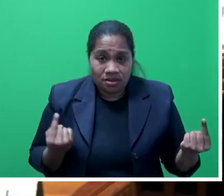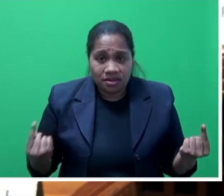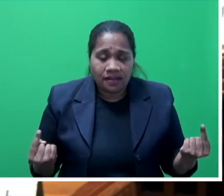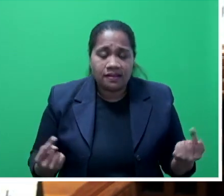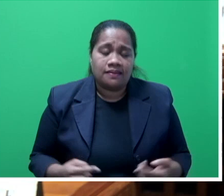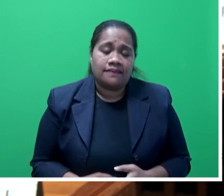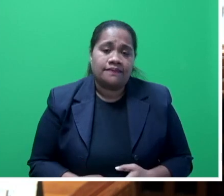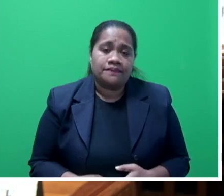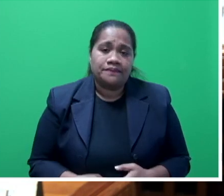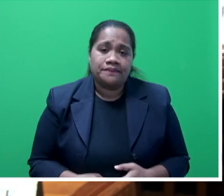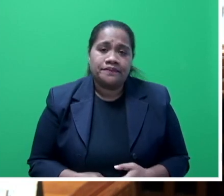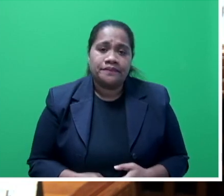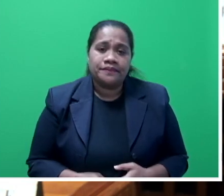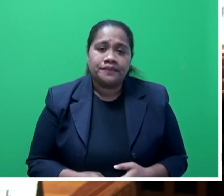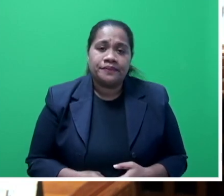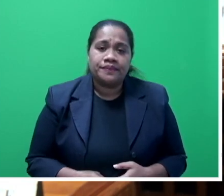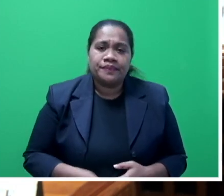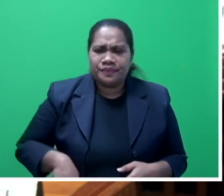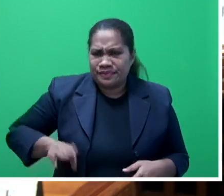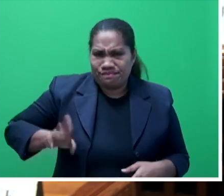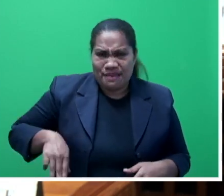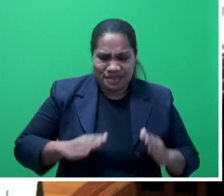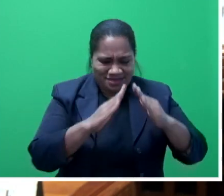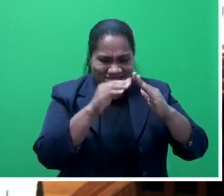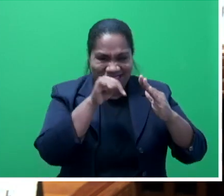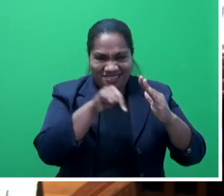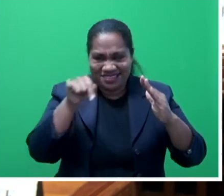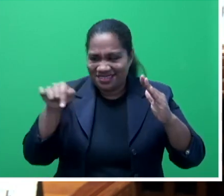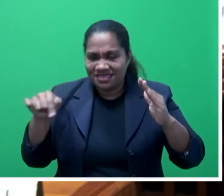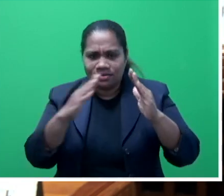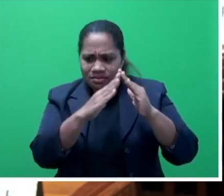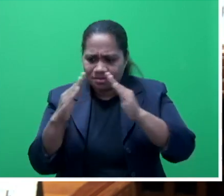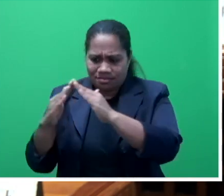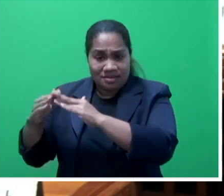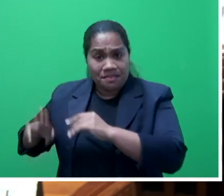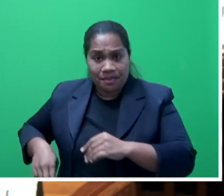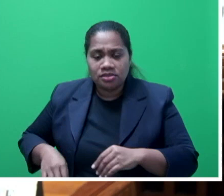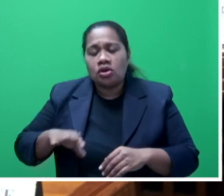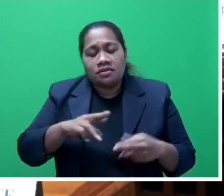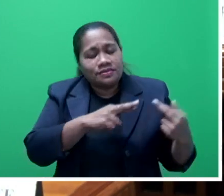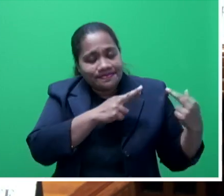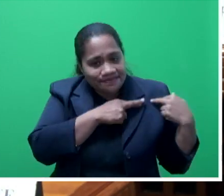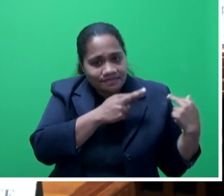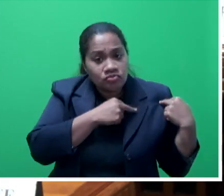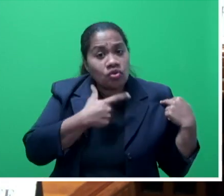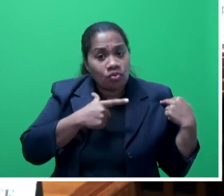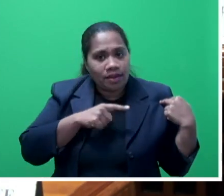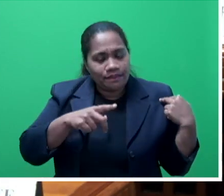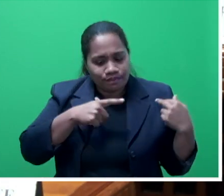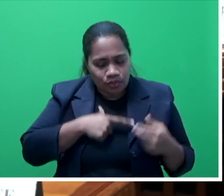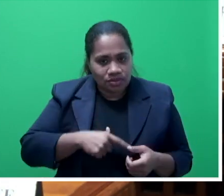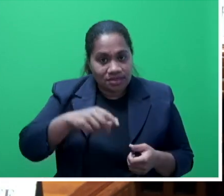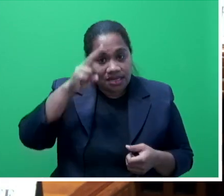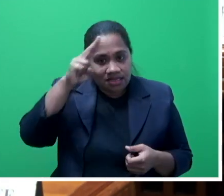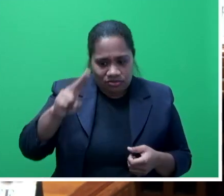individuals, members of the household to take responsibility because this is a whole of nation approach that we are taking,